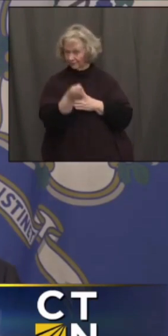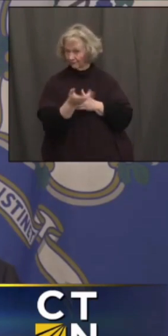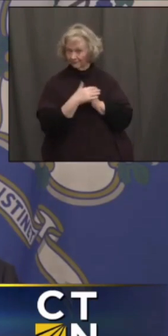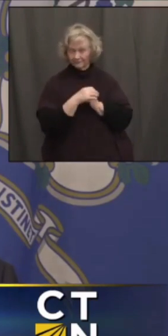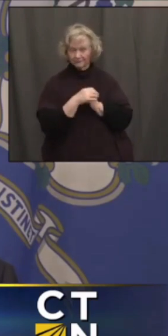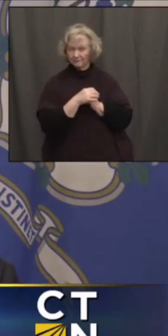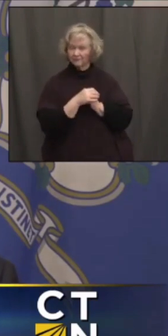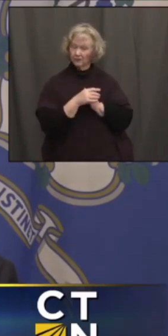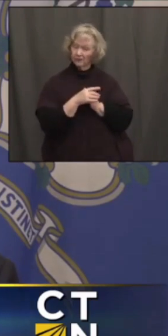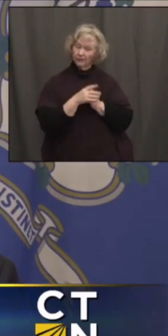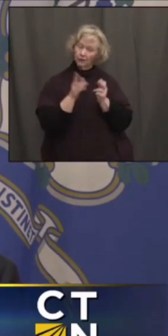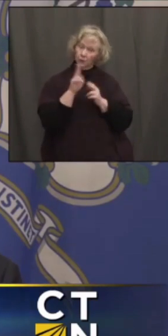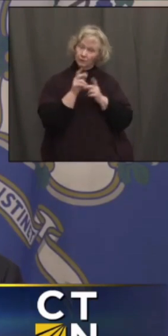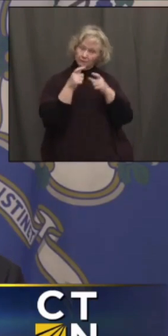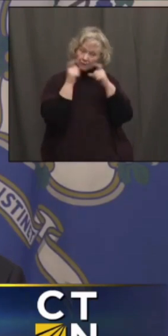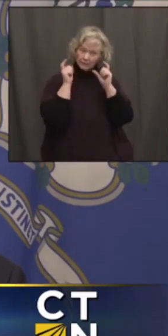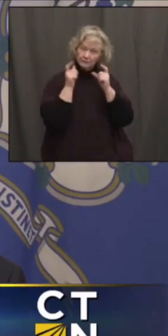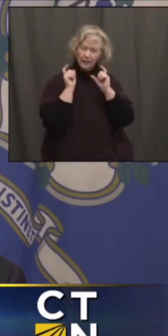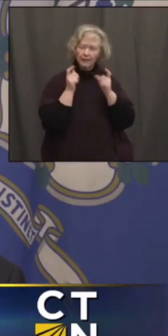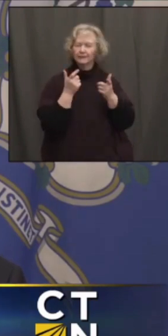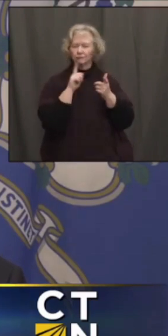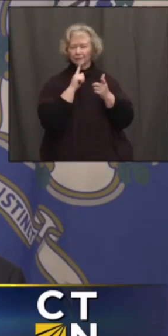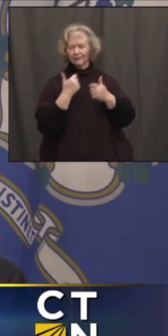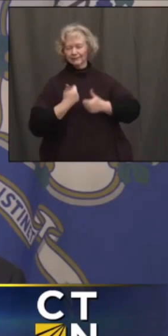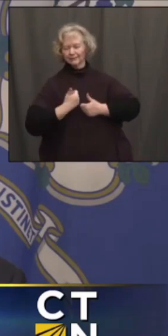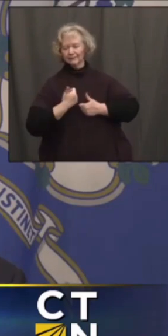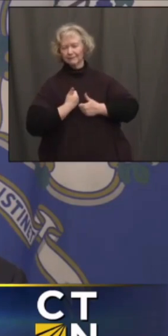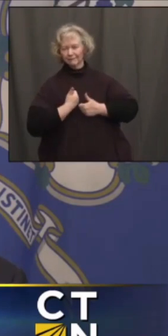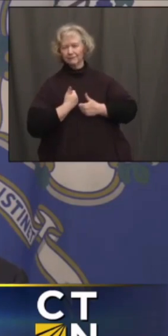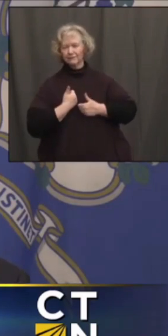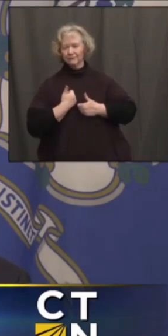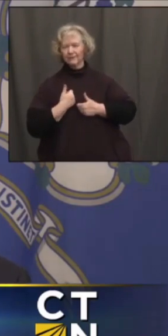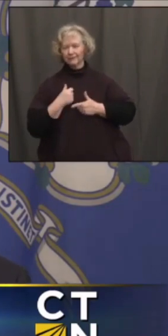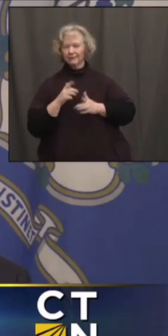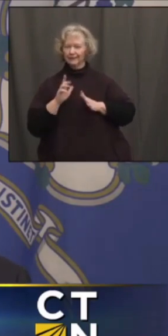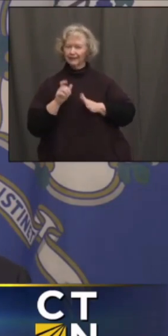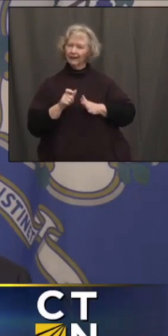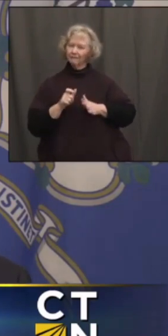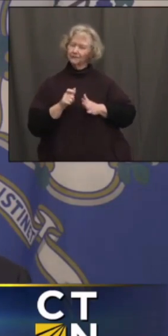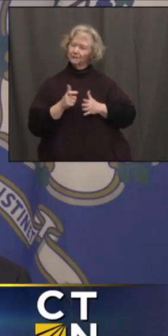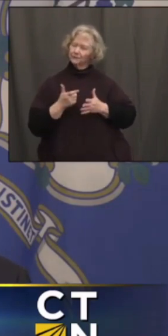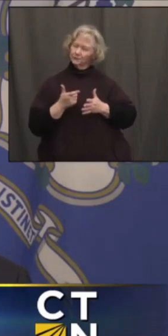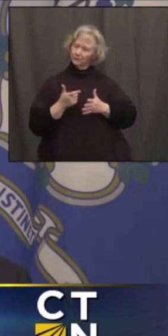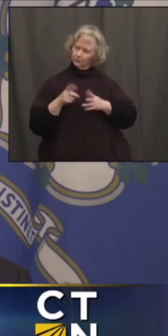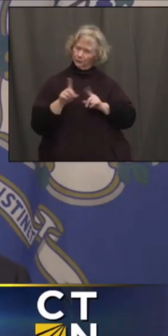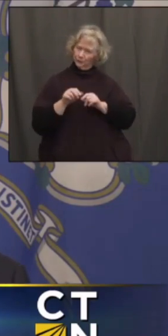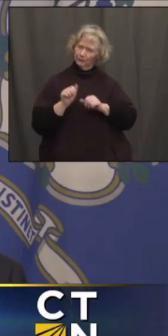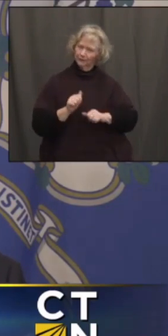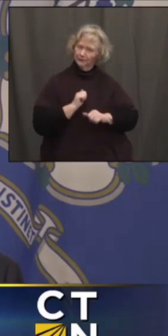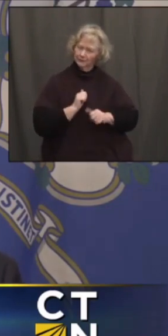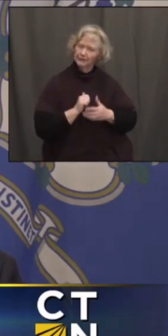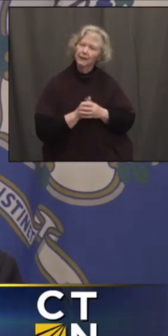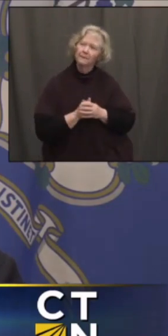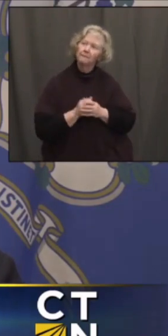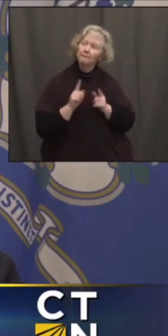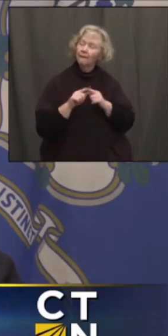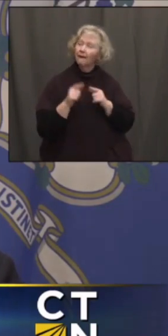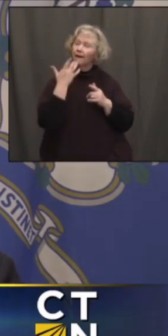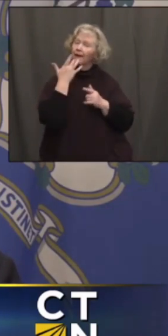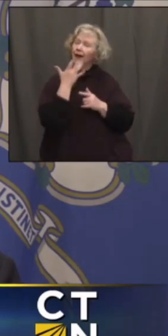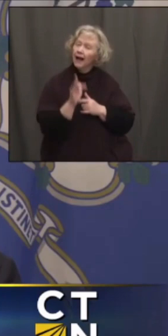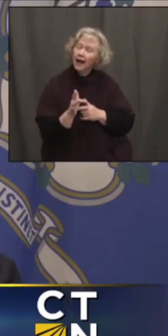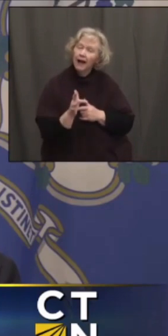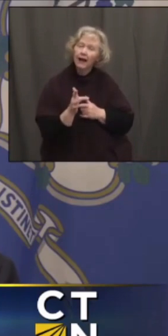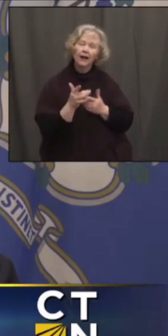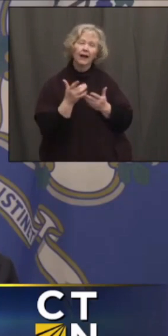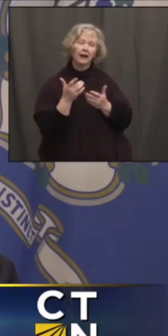know, wearing the mask, a lot of that is self-enforced. If you and you're but thankfully, a lot of people are